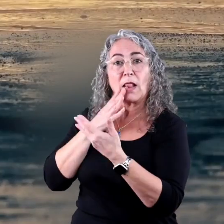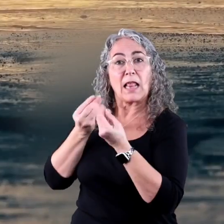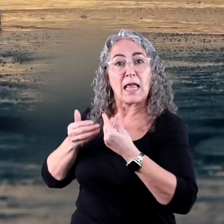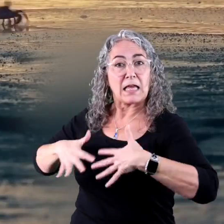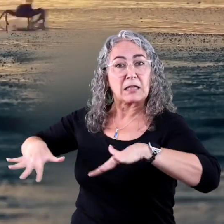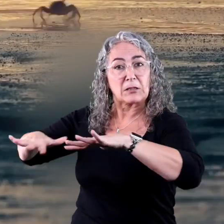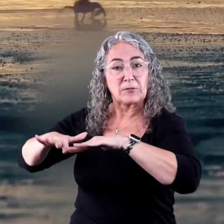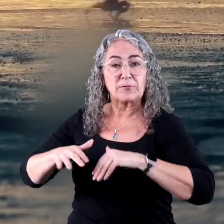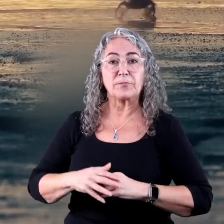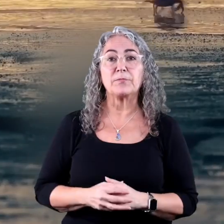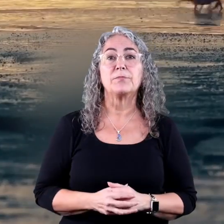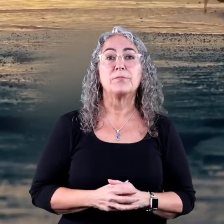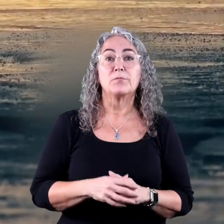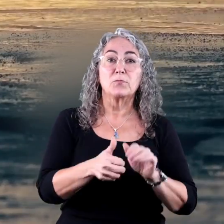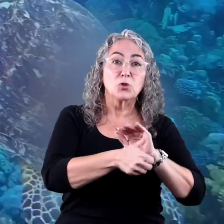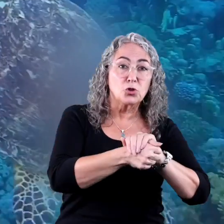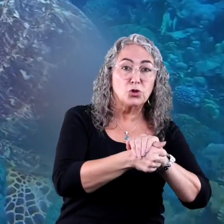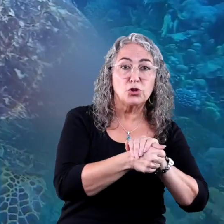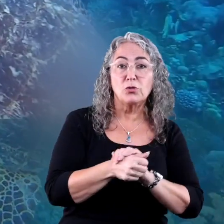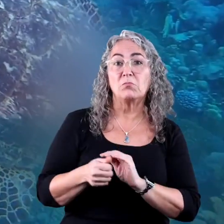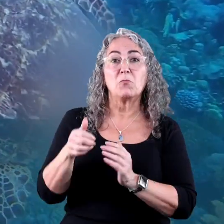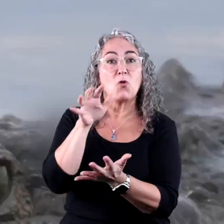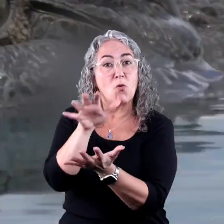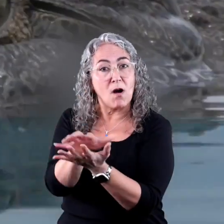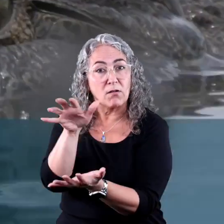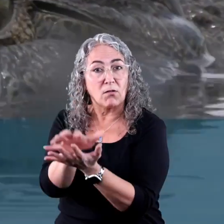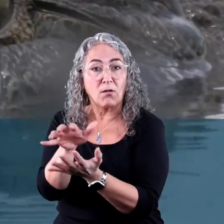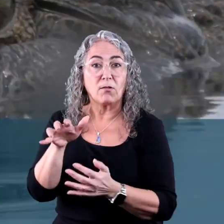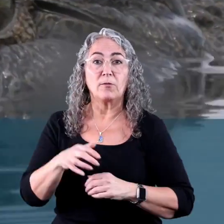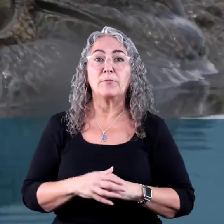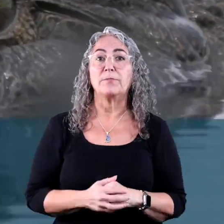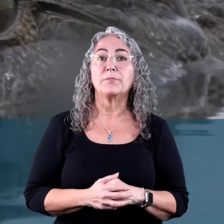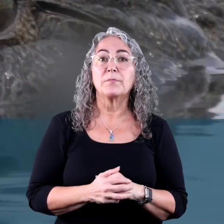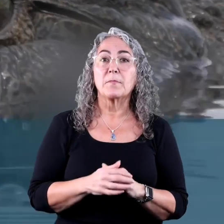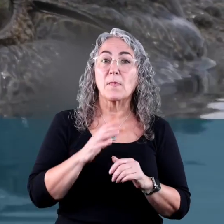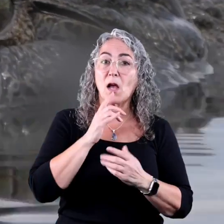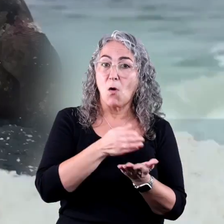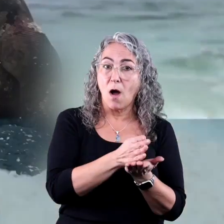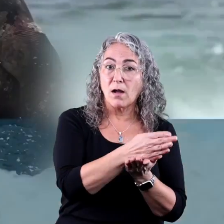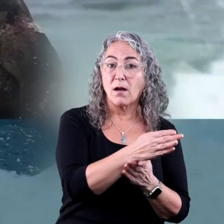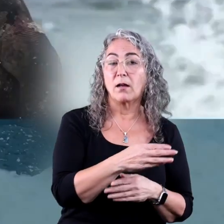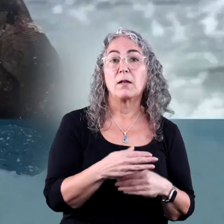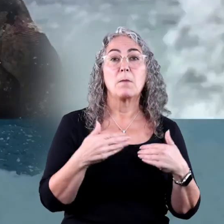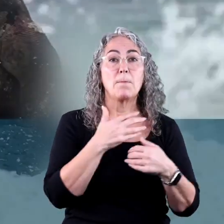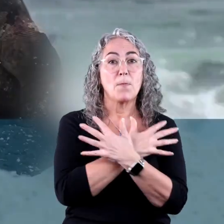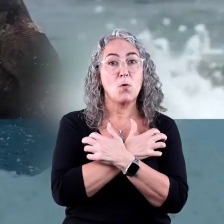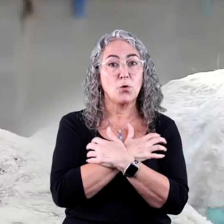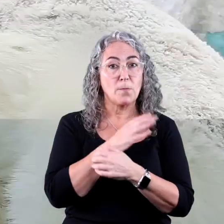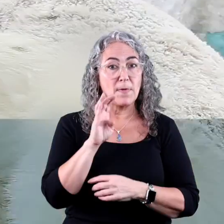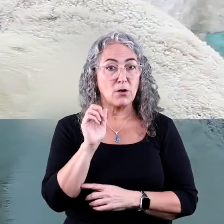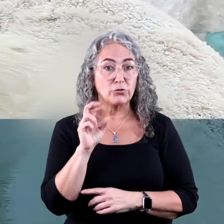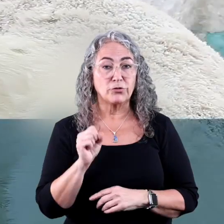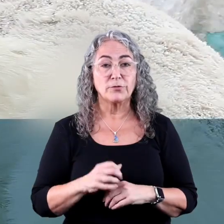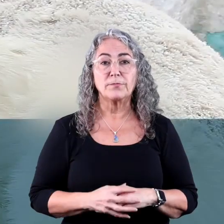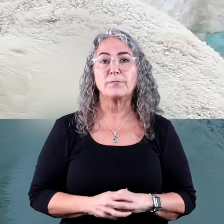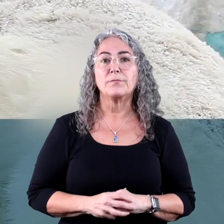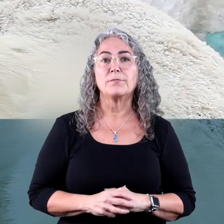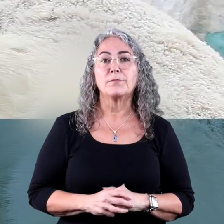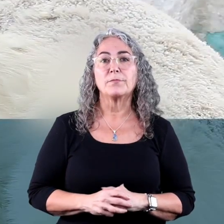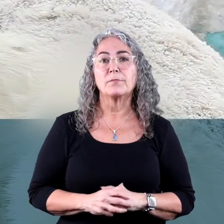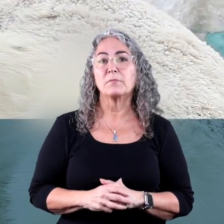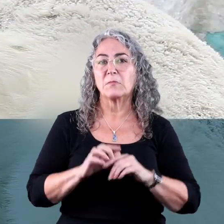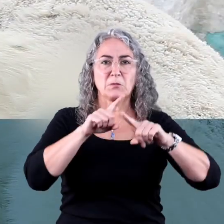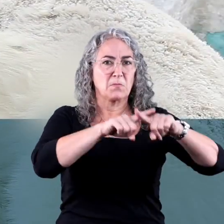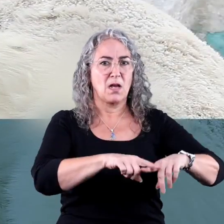the land and in the water. Sea turtles and saltwater crocodiles, marine iguanas, and polar bears